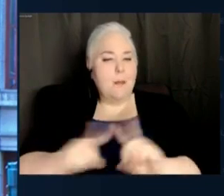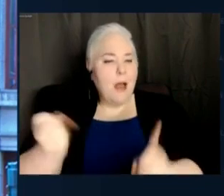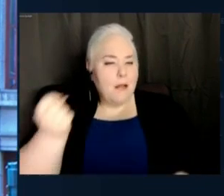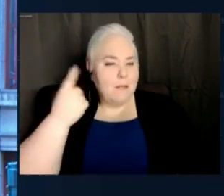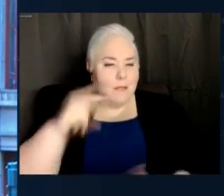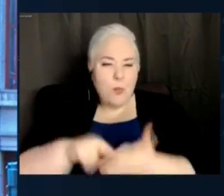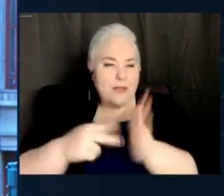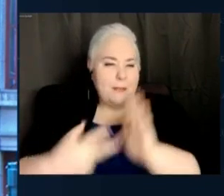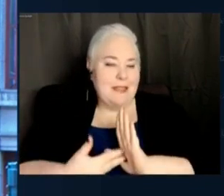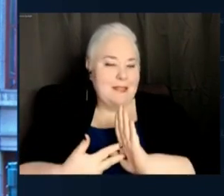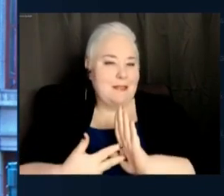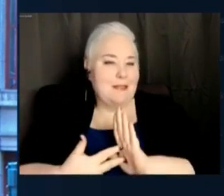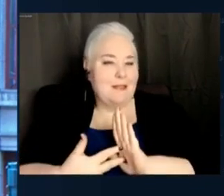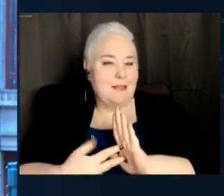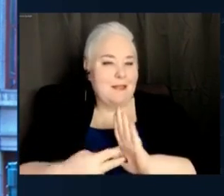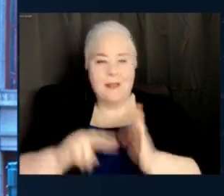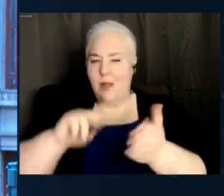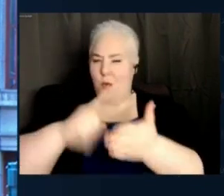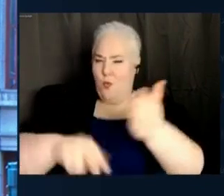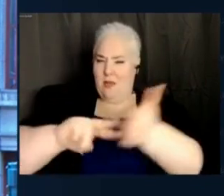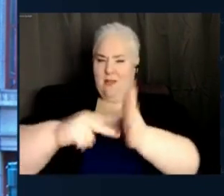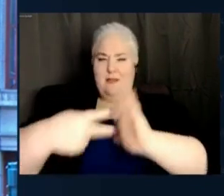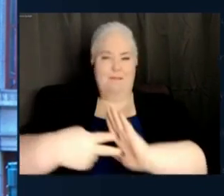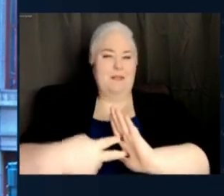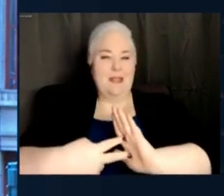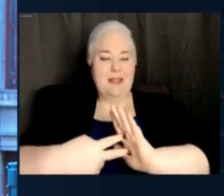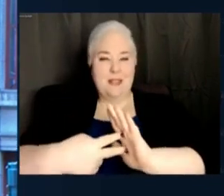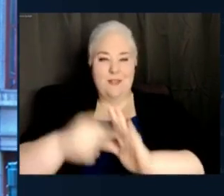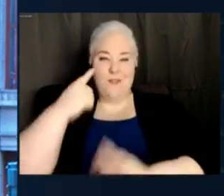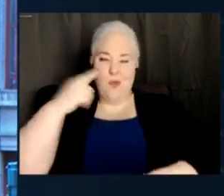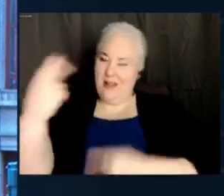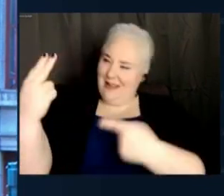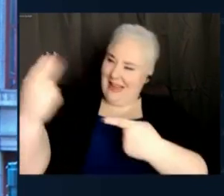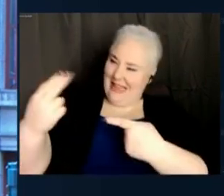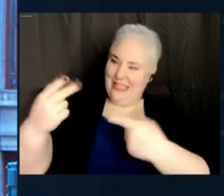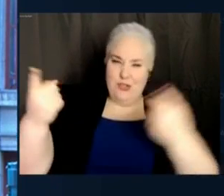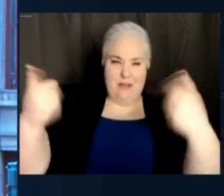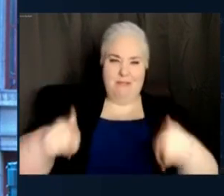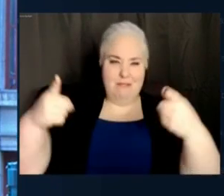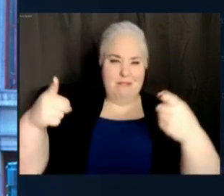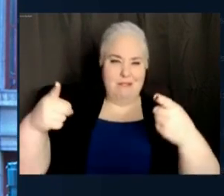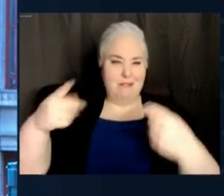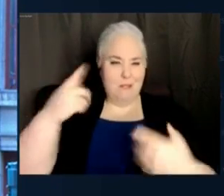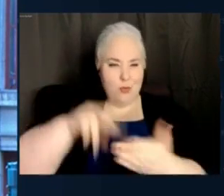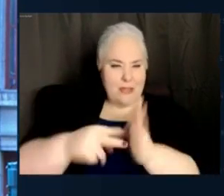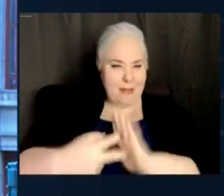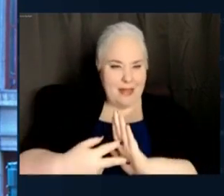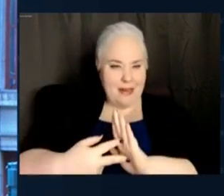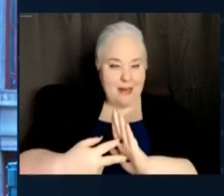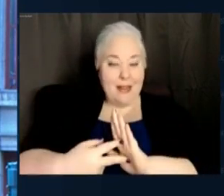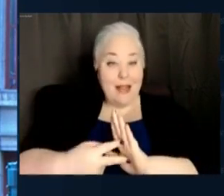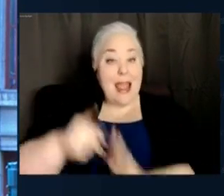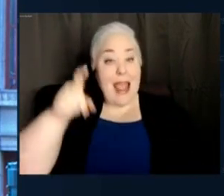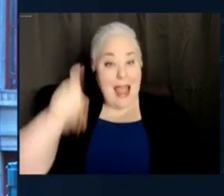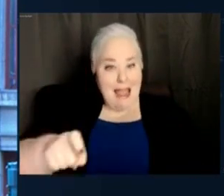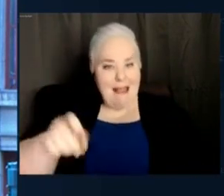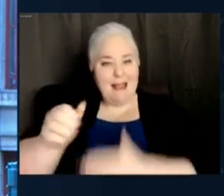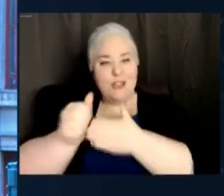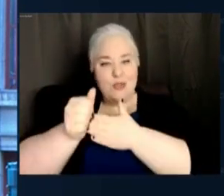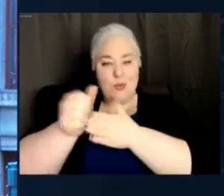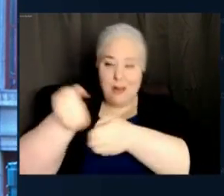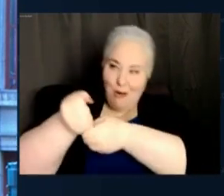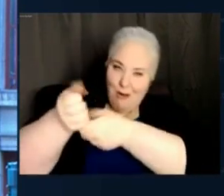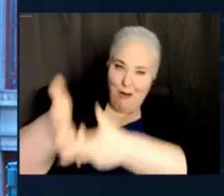mean? What does it mean to make history if it doesn't lead to real change in the present?